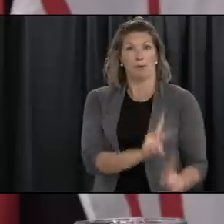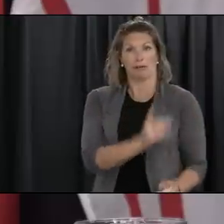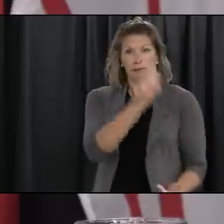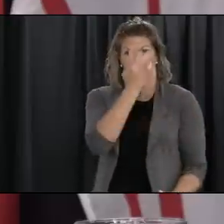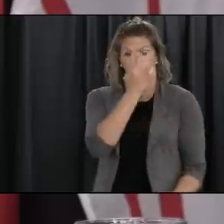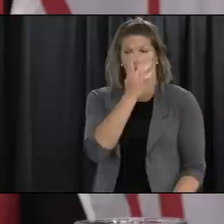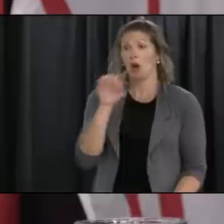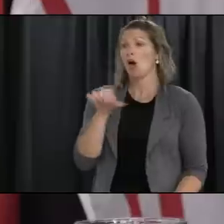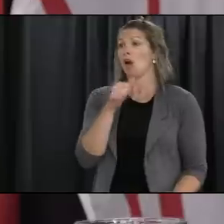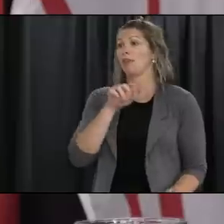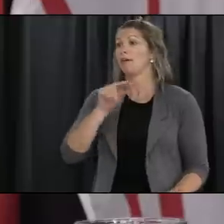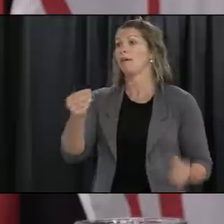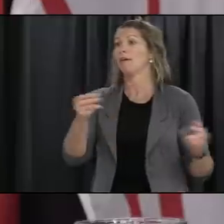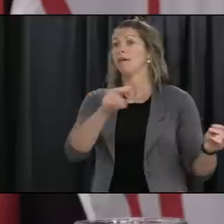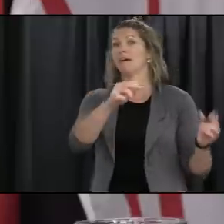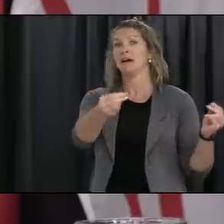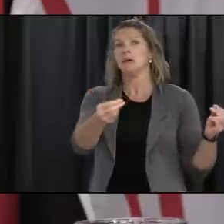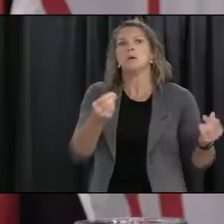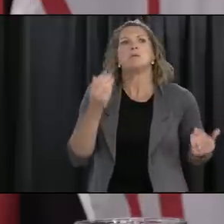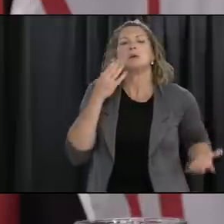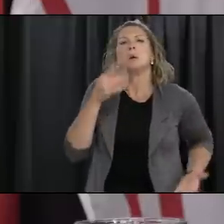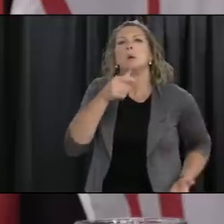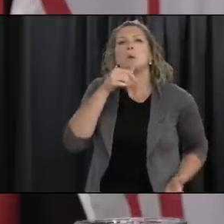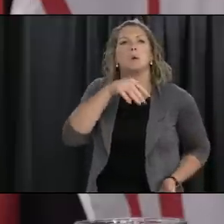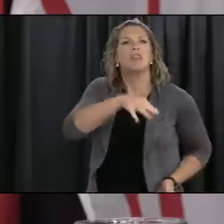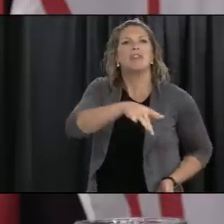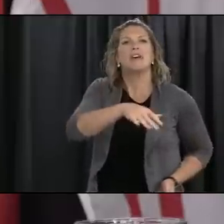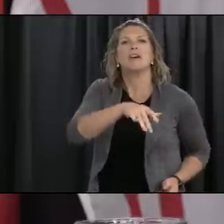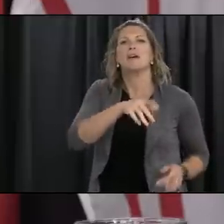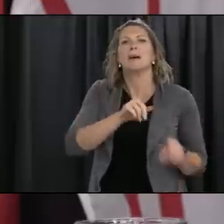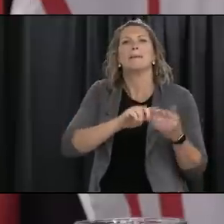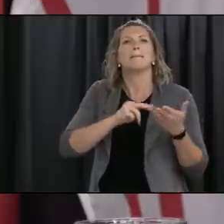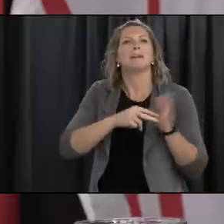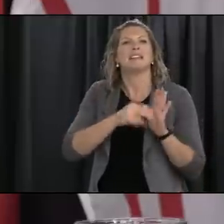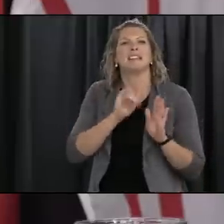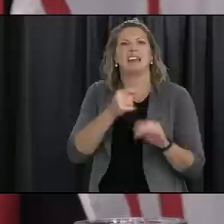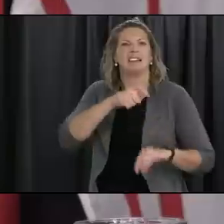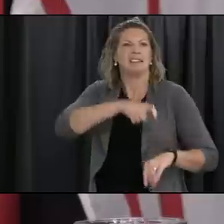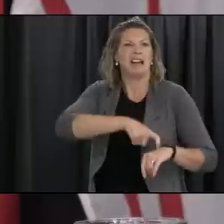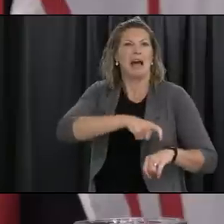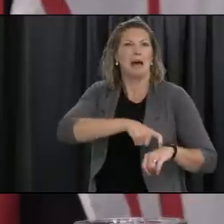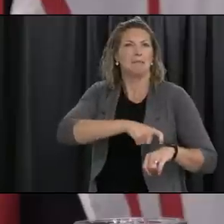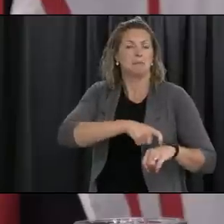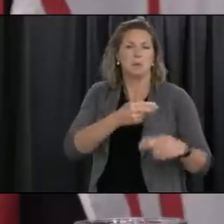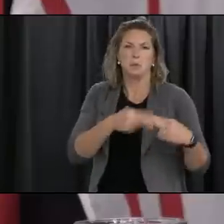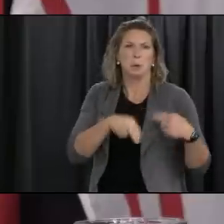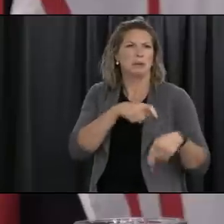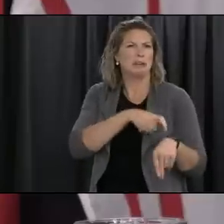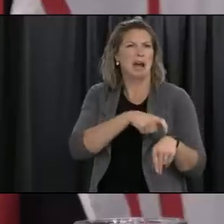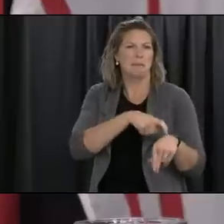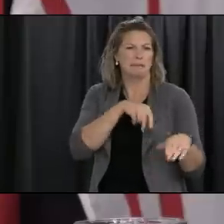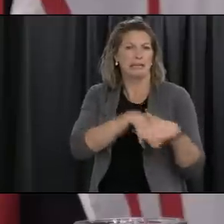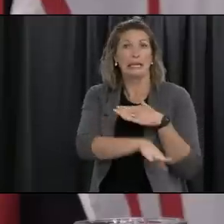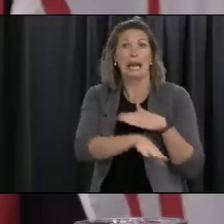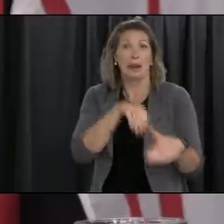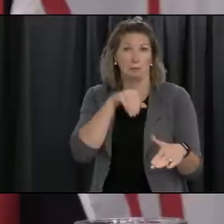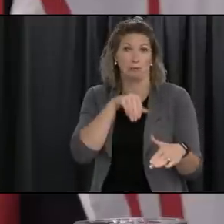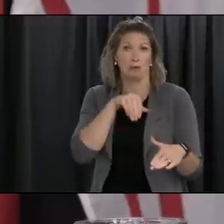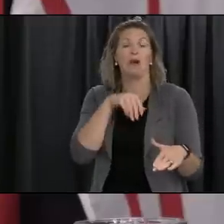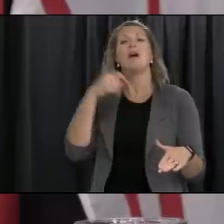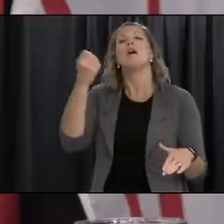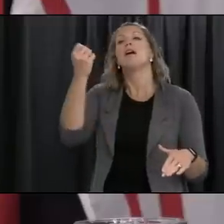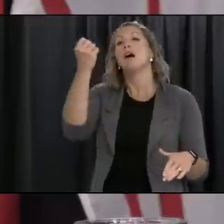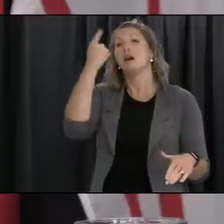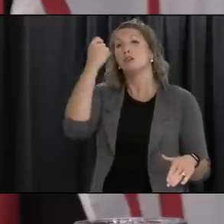single individual who may or may not have been in that store uh it's uh it's very low we do recognize happy